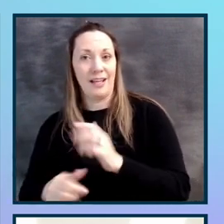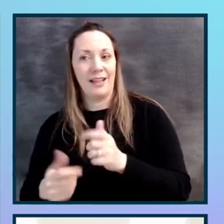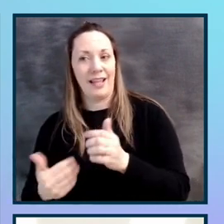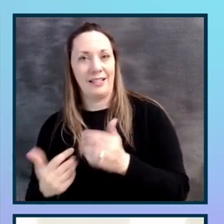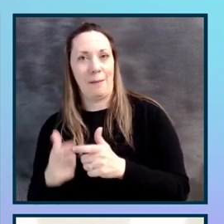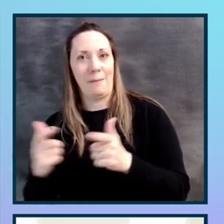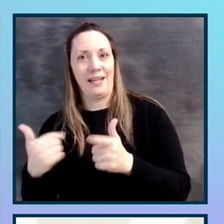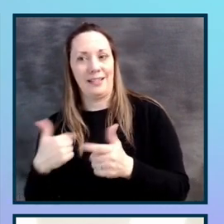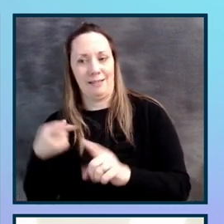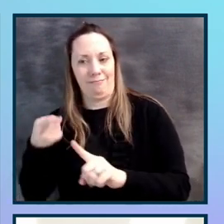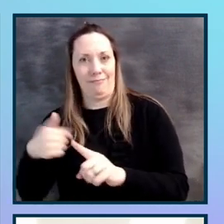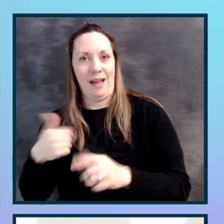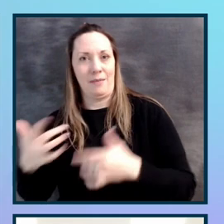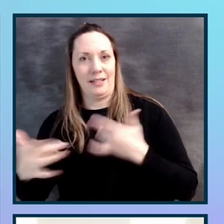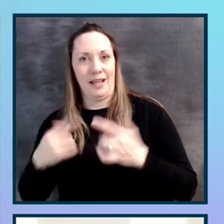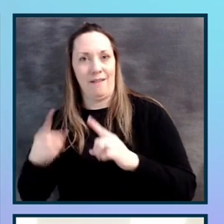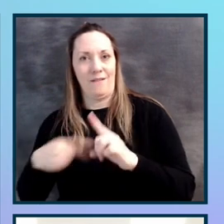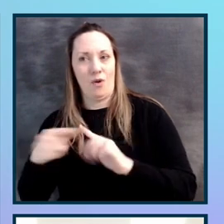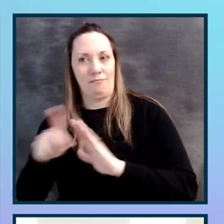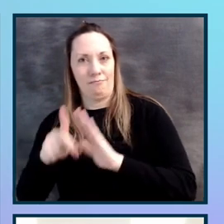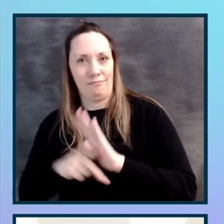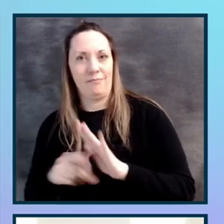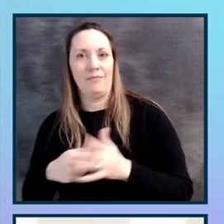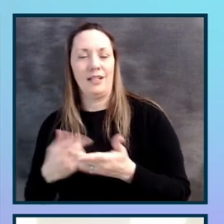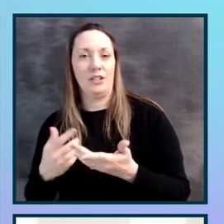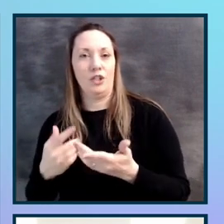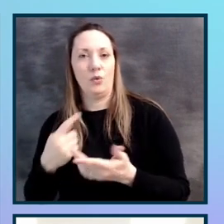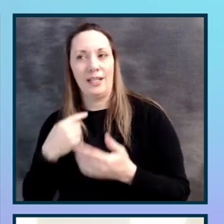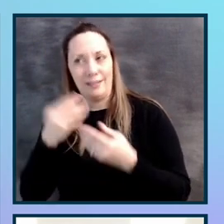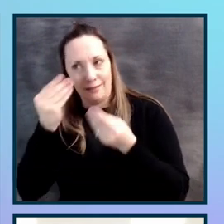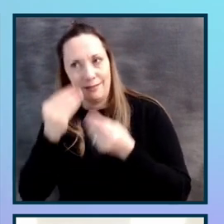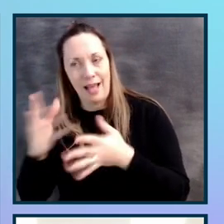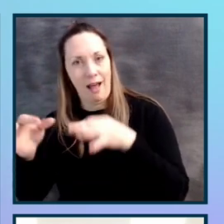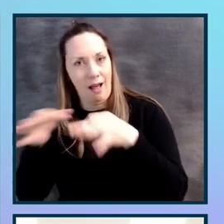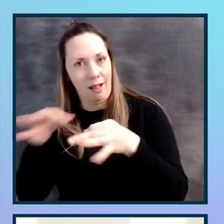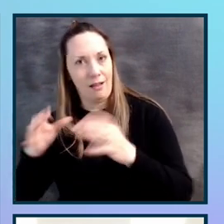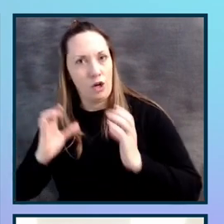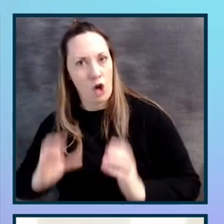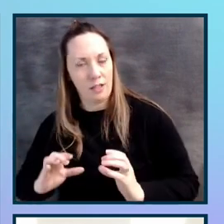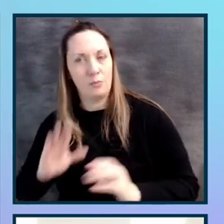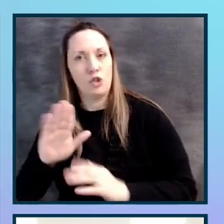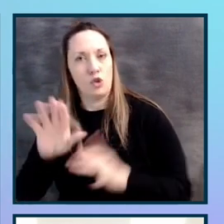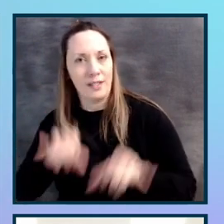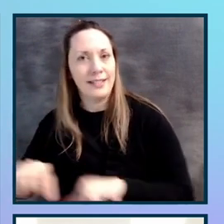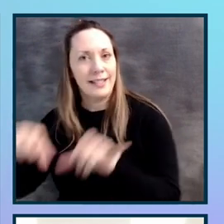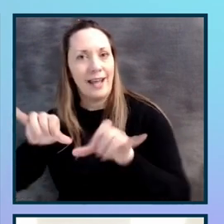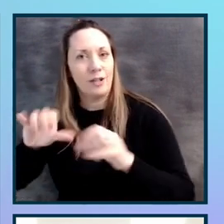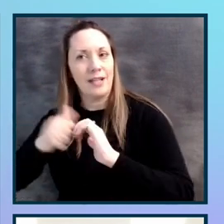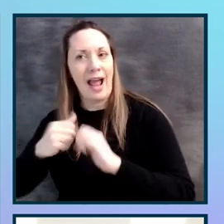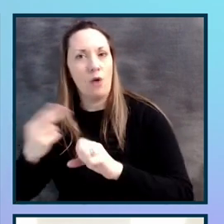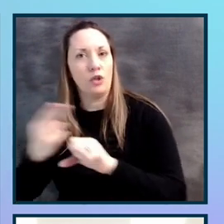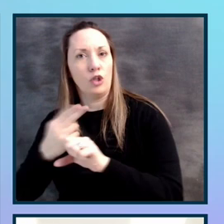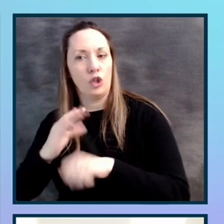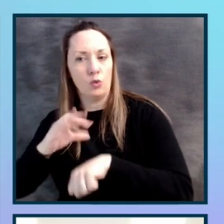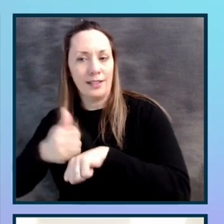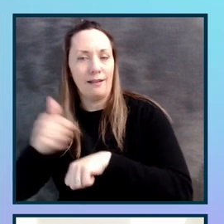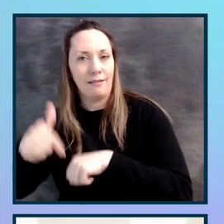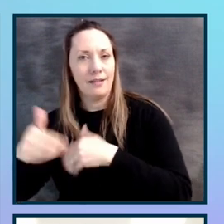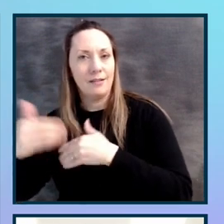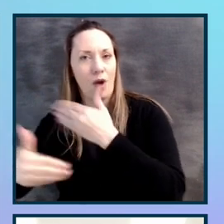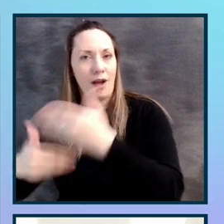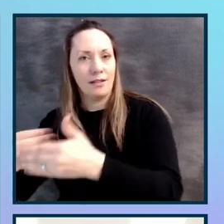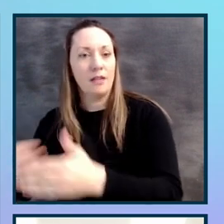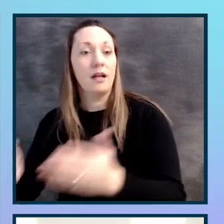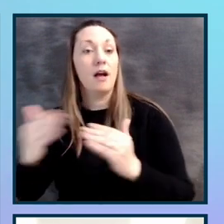so that you can say to your customers and say internally what your standards are and how you're implementing this process. Your legal